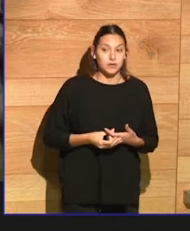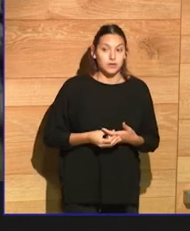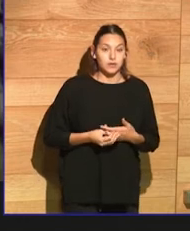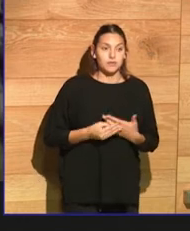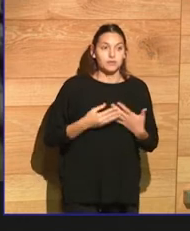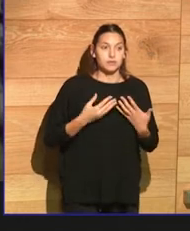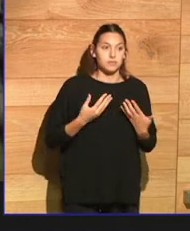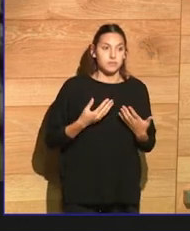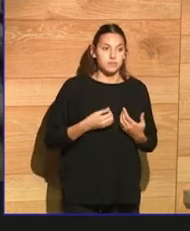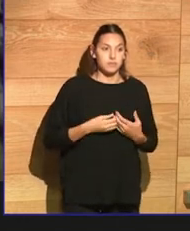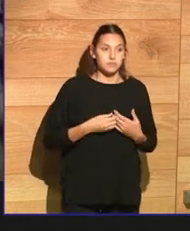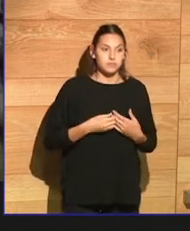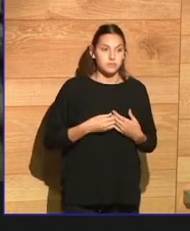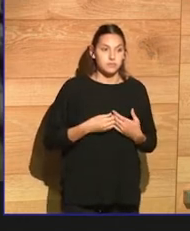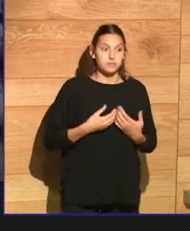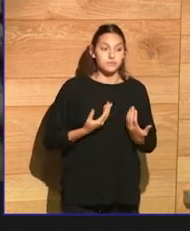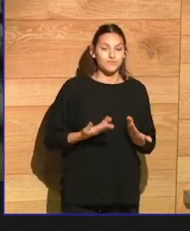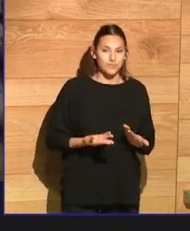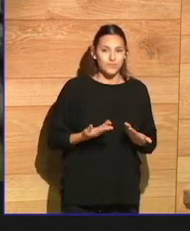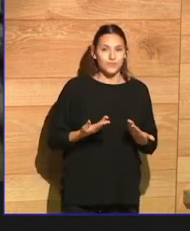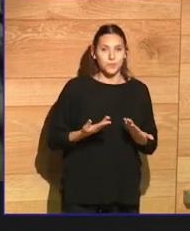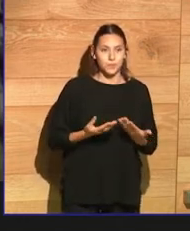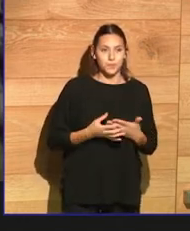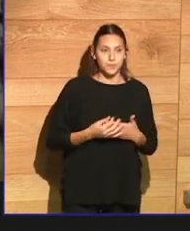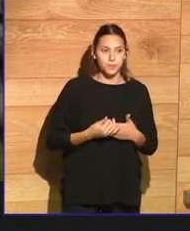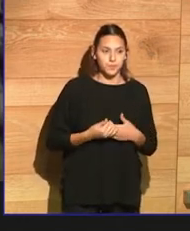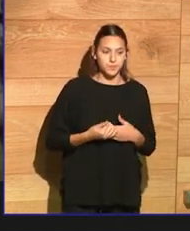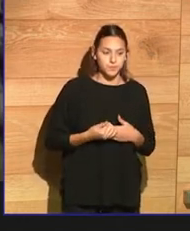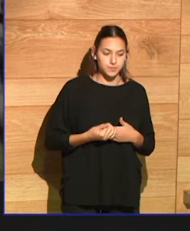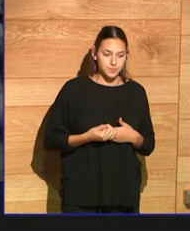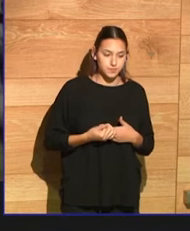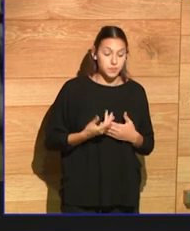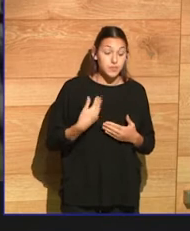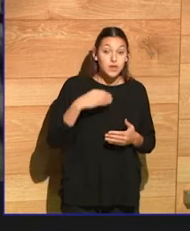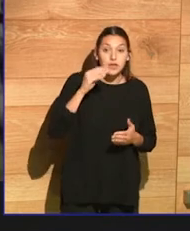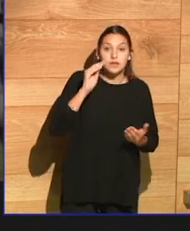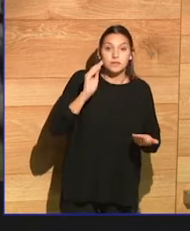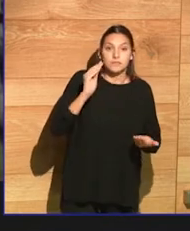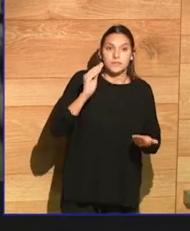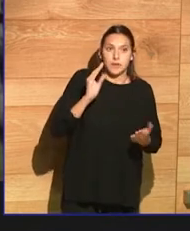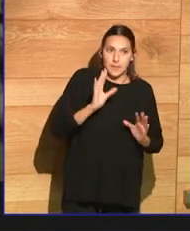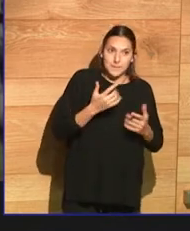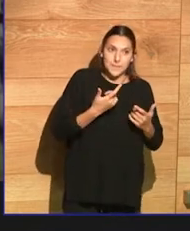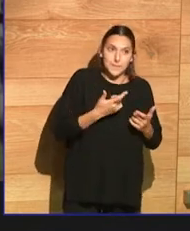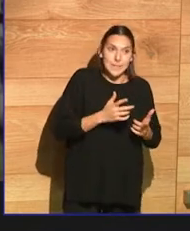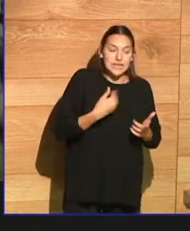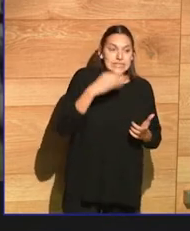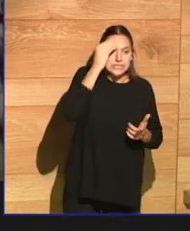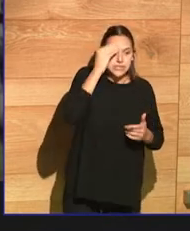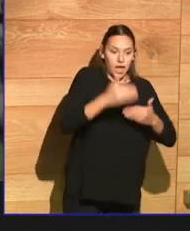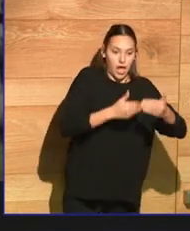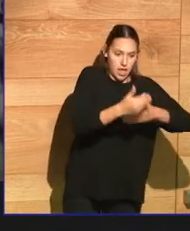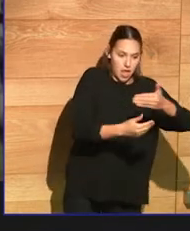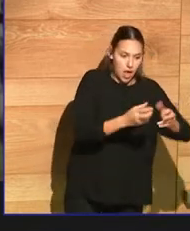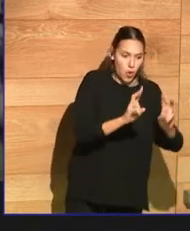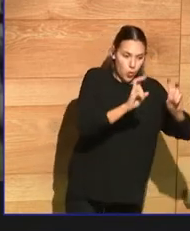On one level, I completely support the new wave of any kind of change because I think every generation has to kind